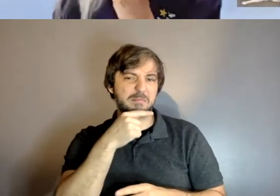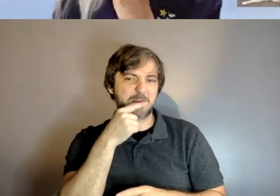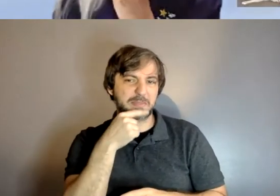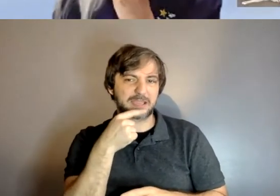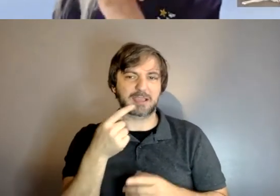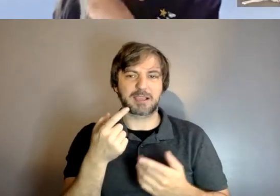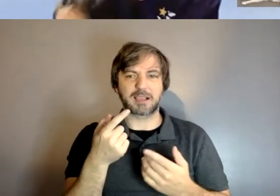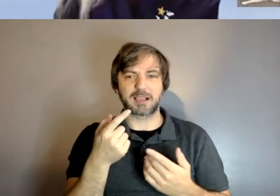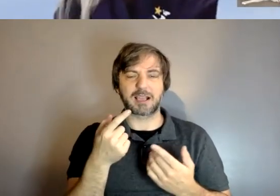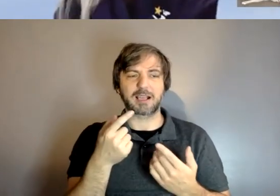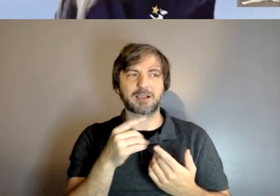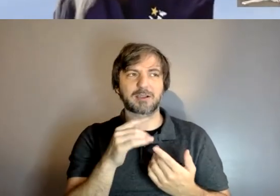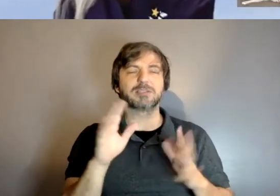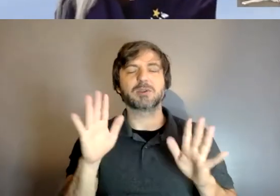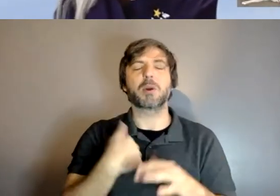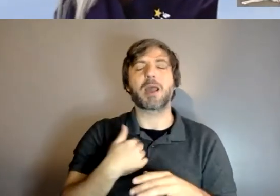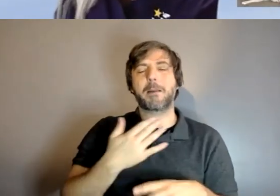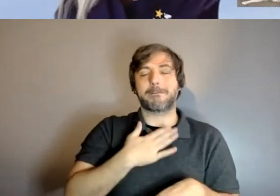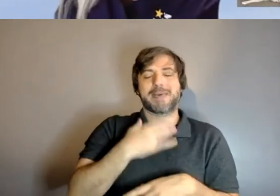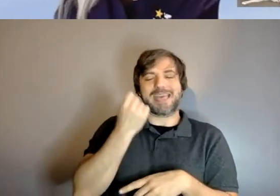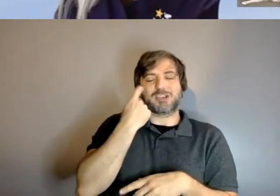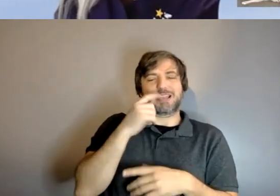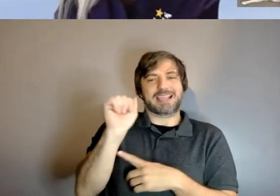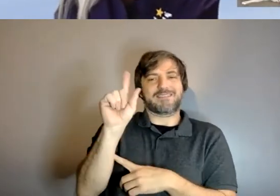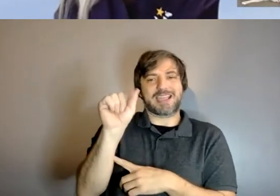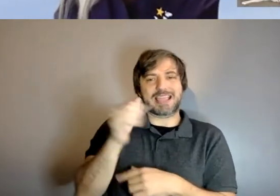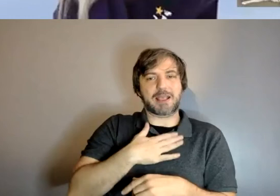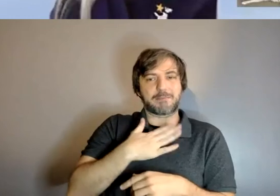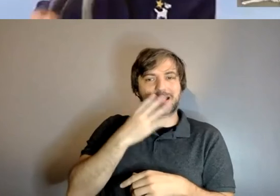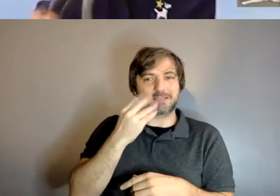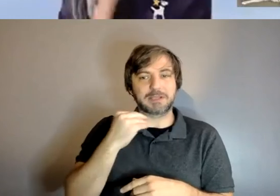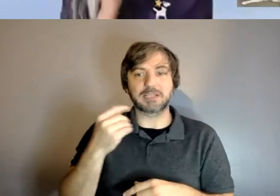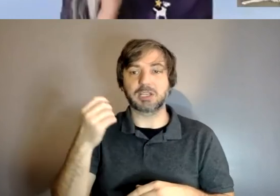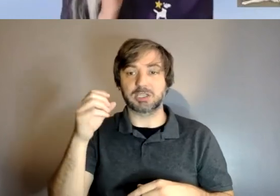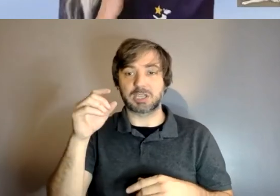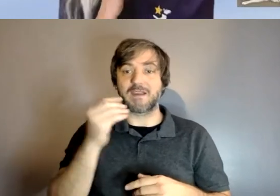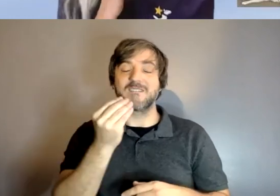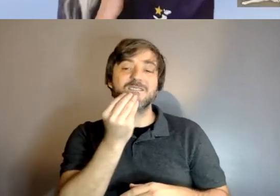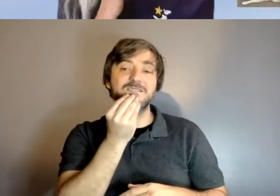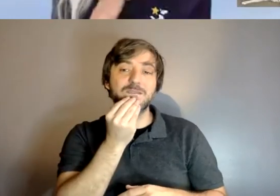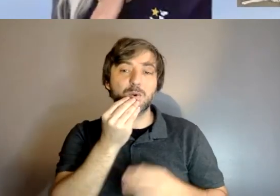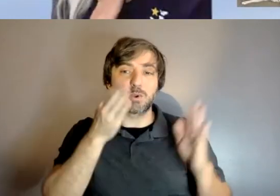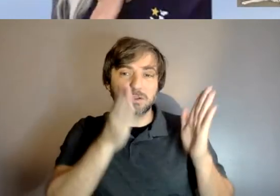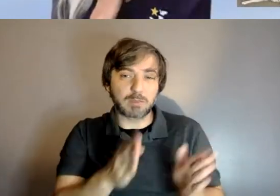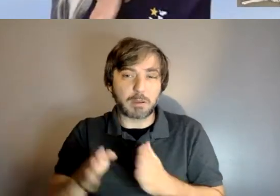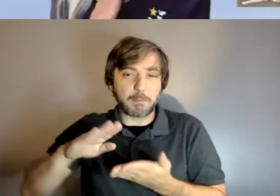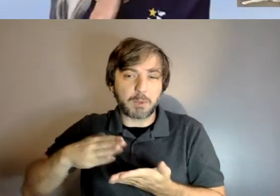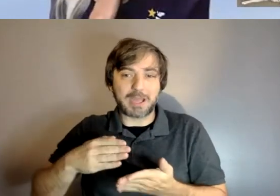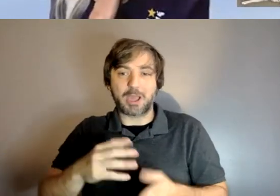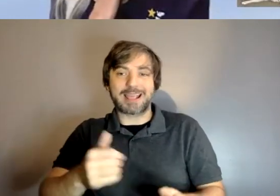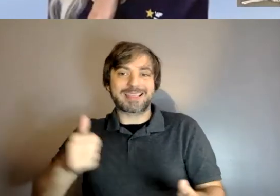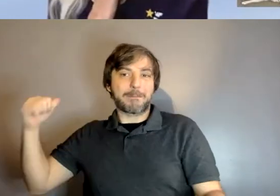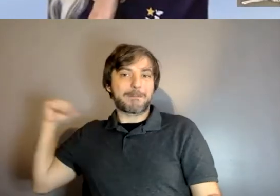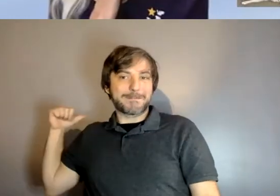i've understood from ada and from my own experiences because the food is still prepared in the back and they have the food up on the display